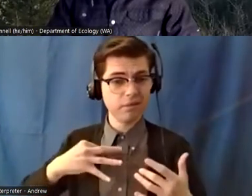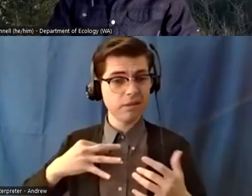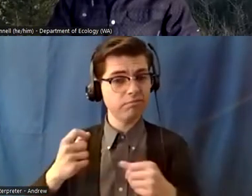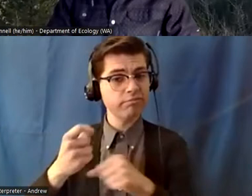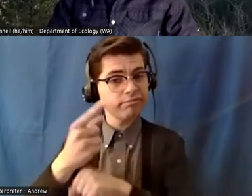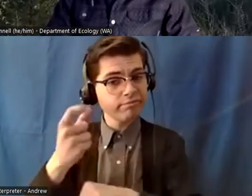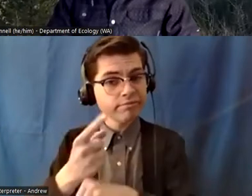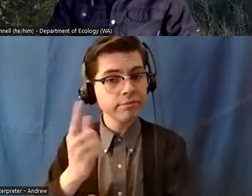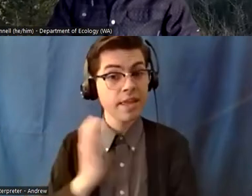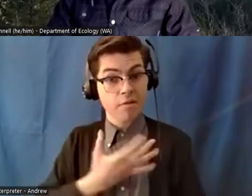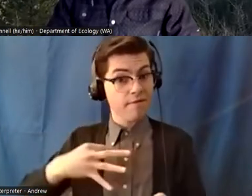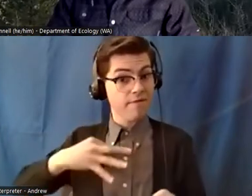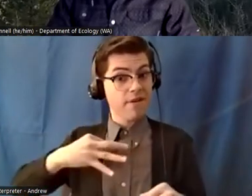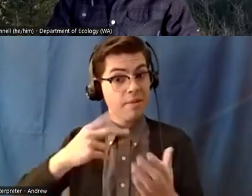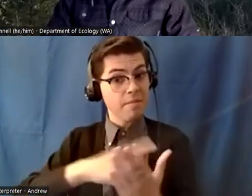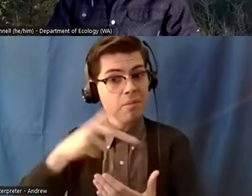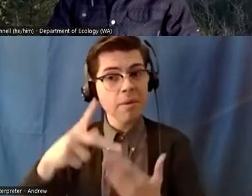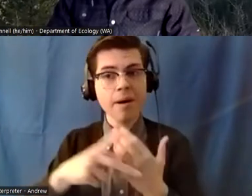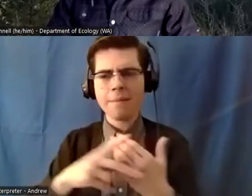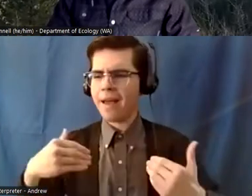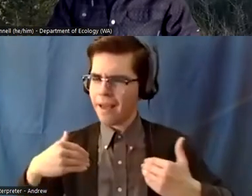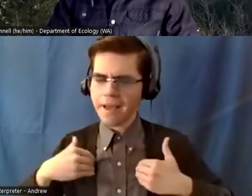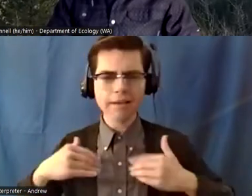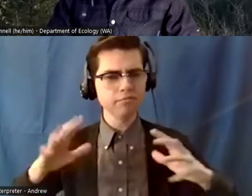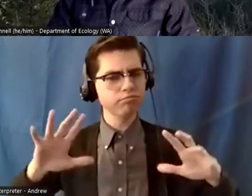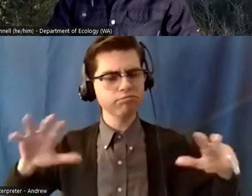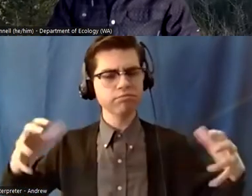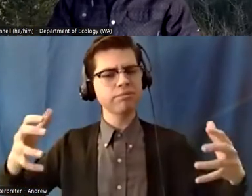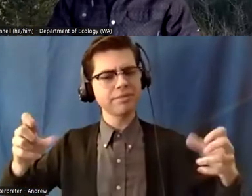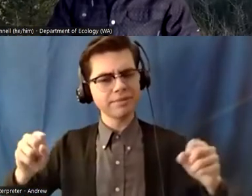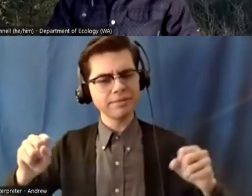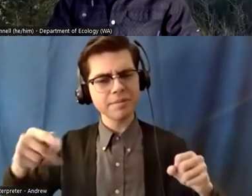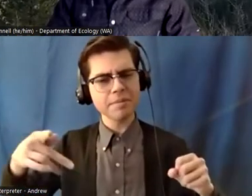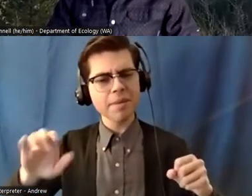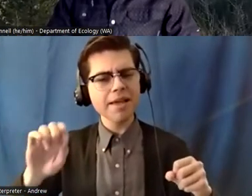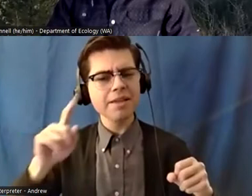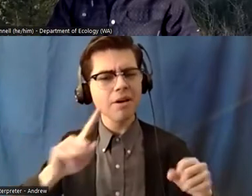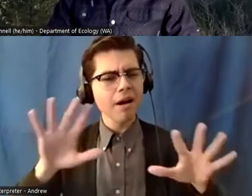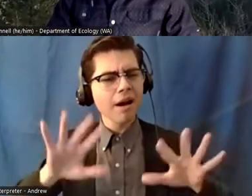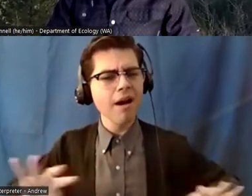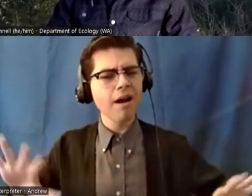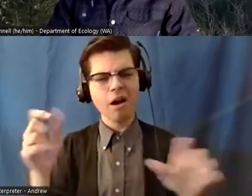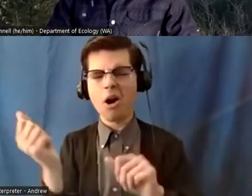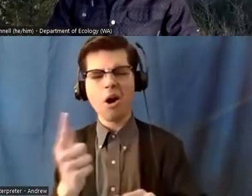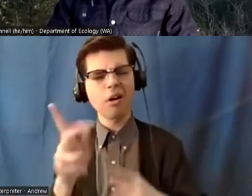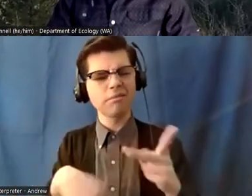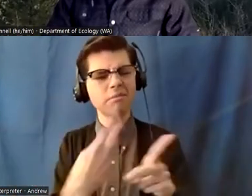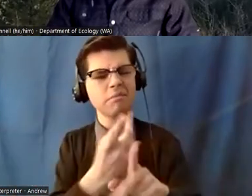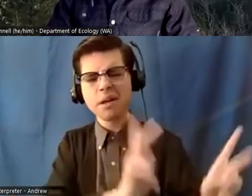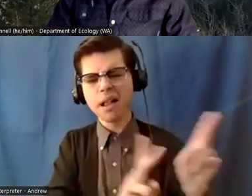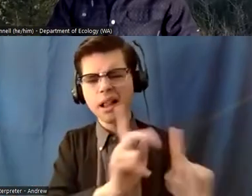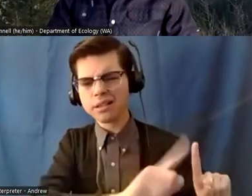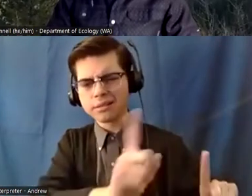everyone in our volunteer program we could teach you what you need to learn about the turtles just come with a devotion in your heart to